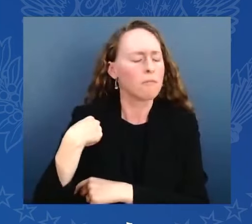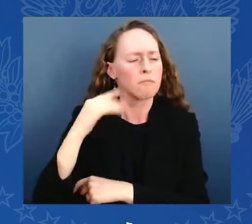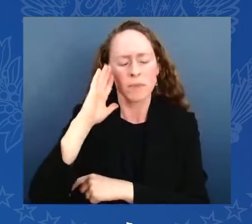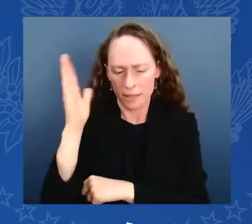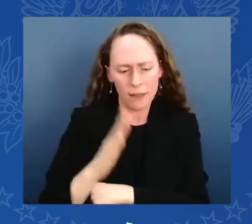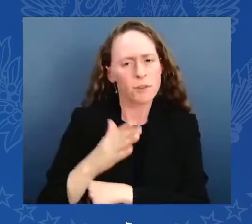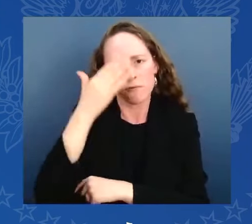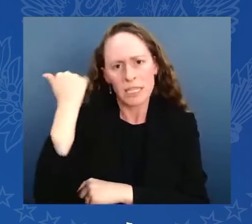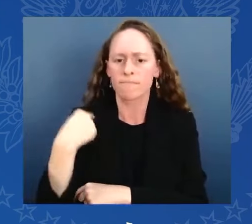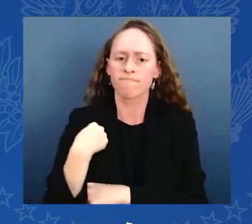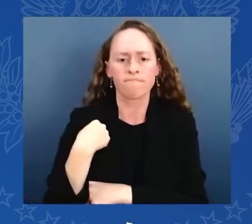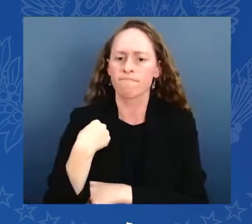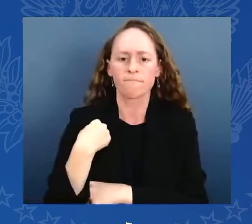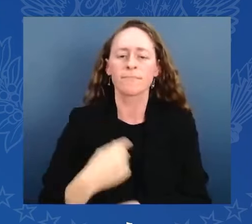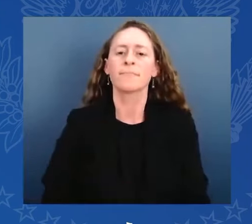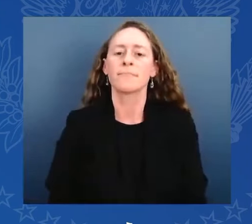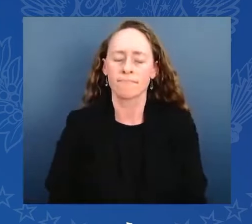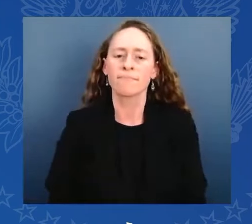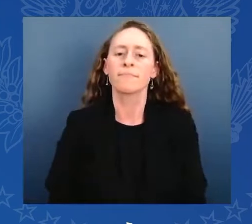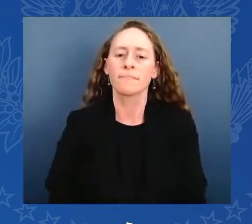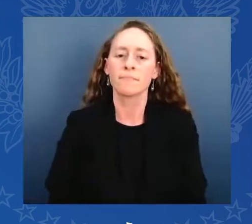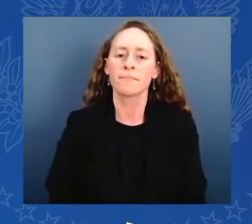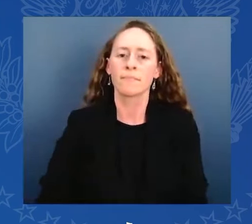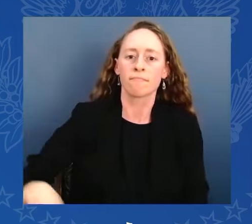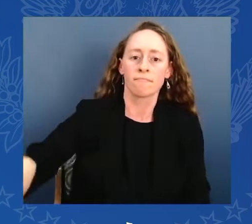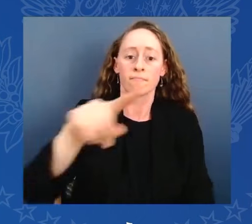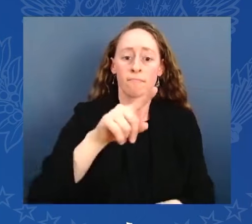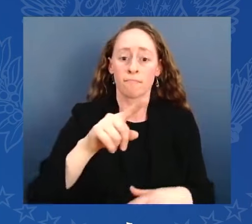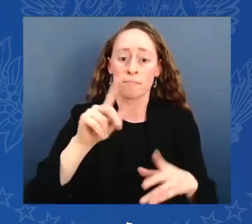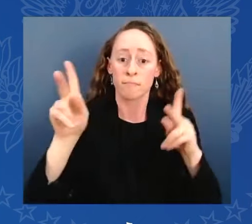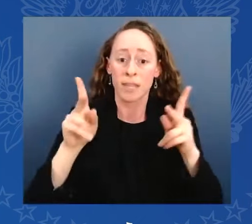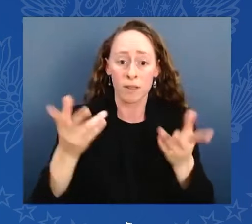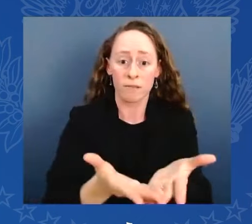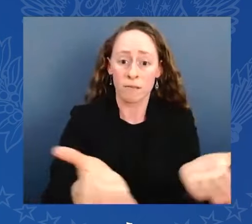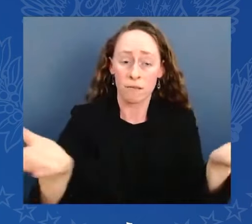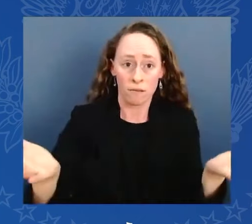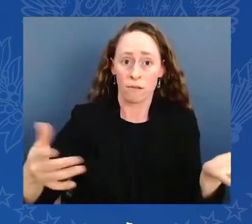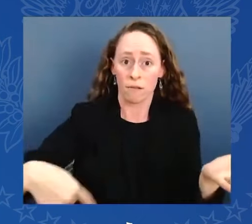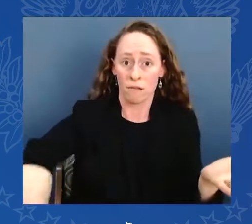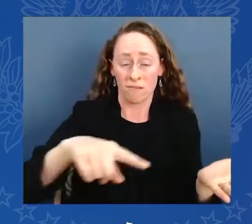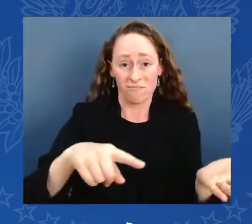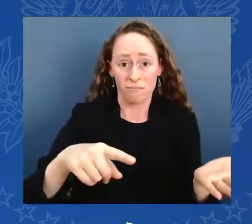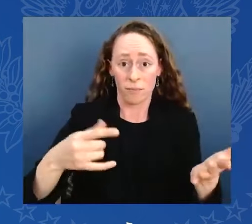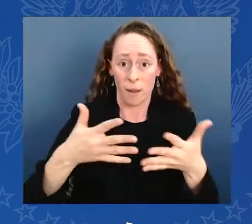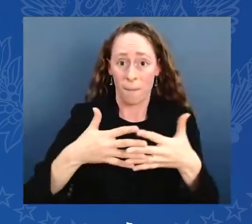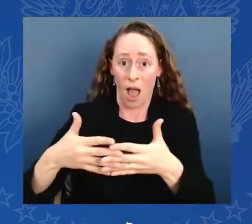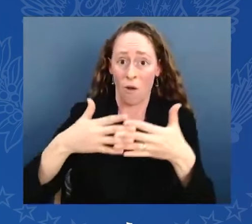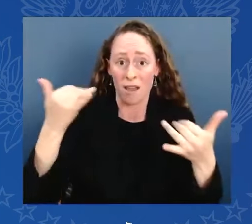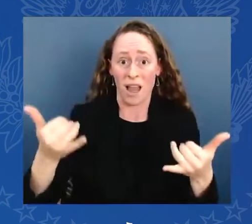is at an inflection point. One of those rare moments in history when the decisions we make now will determine our fate